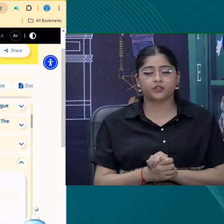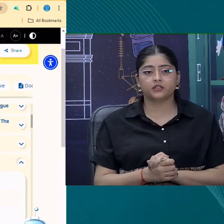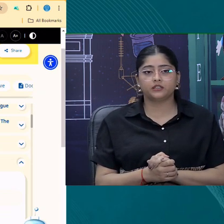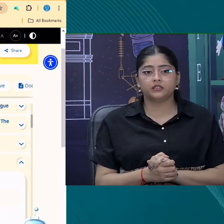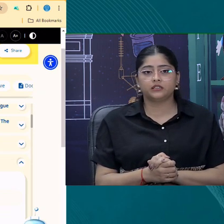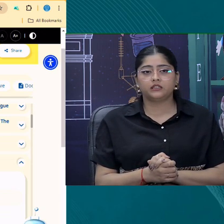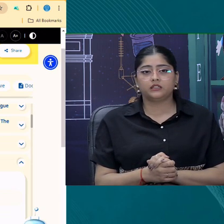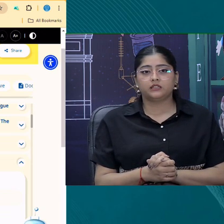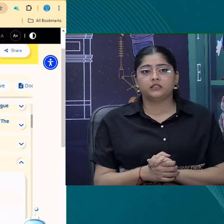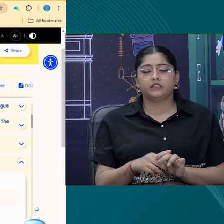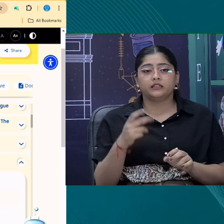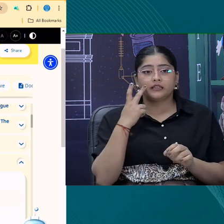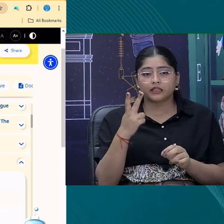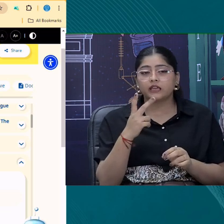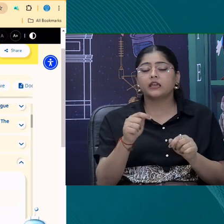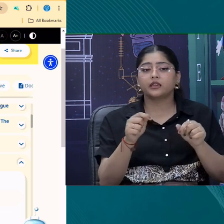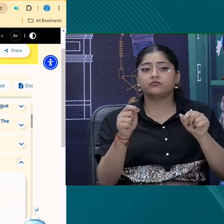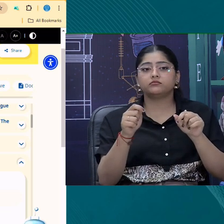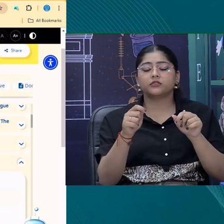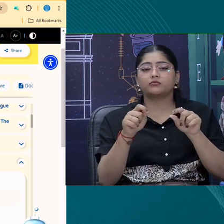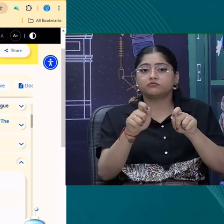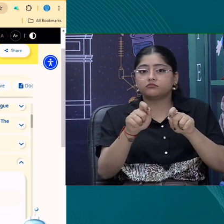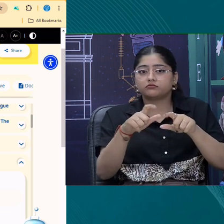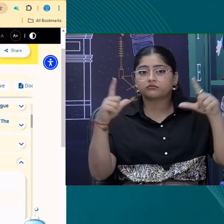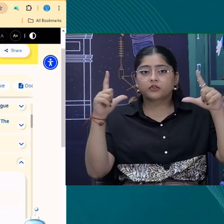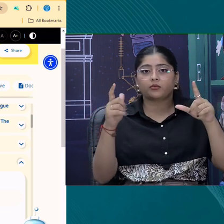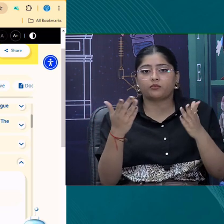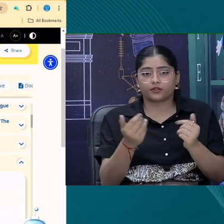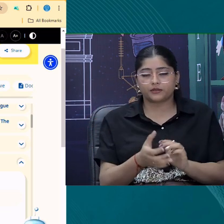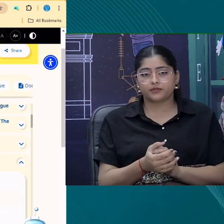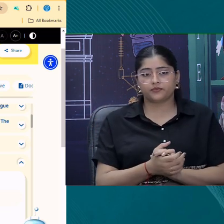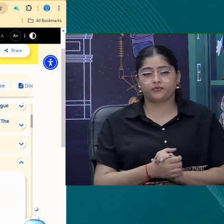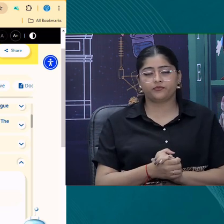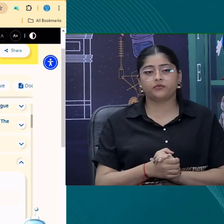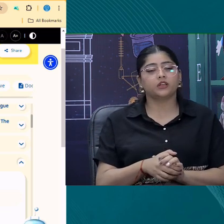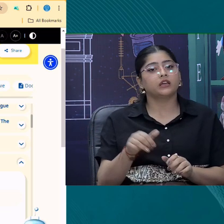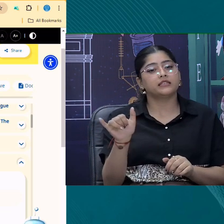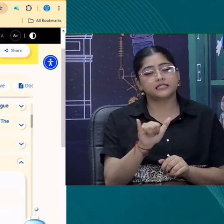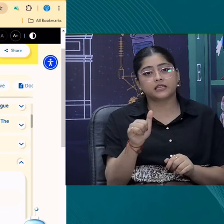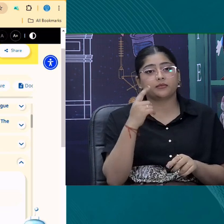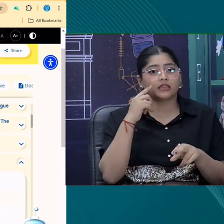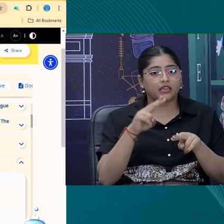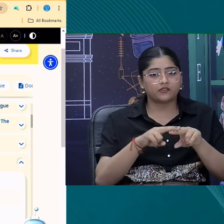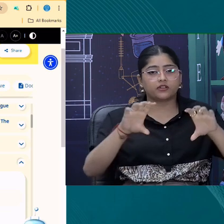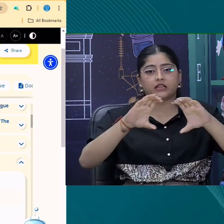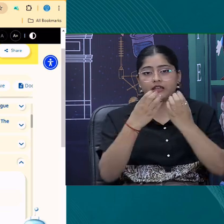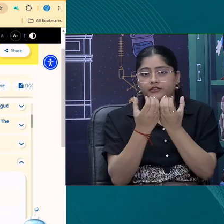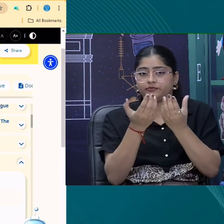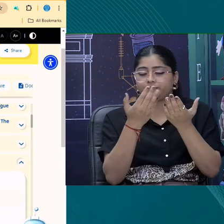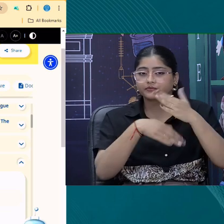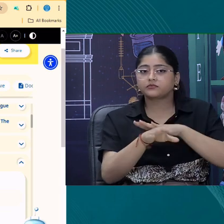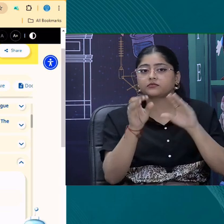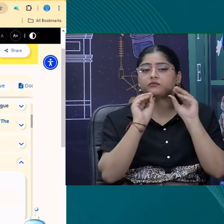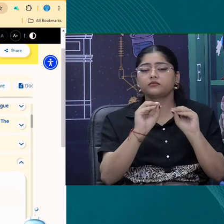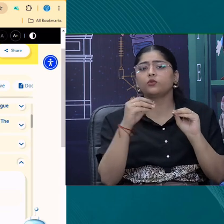can be enlarged. So, in smart board also, the children who are enabled, who have